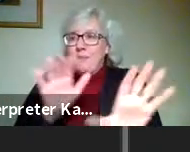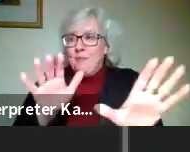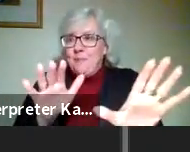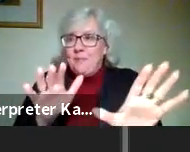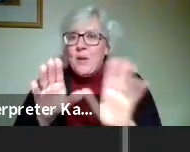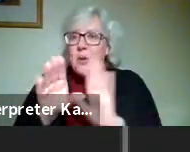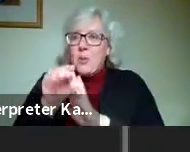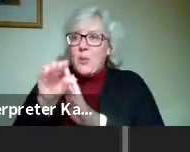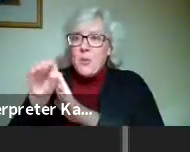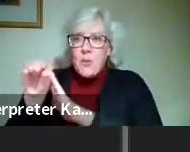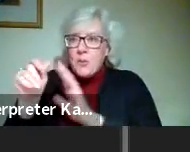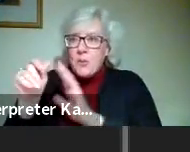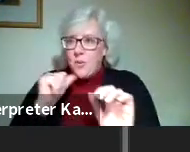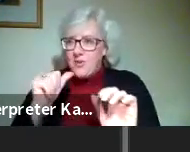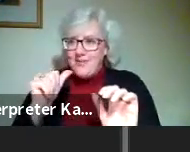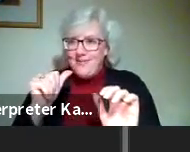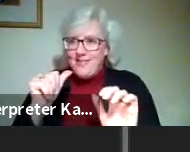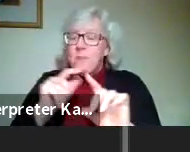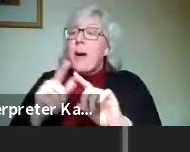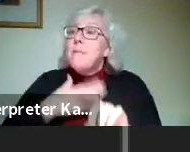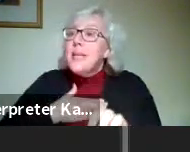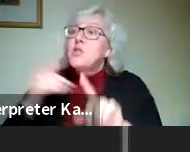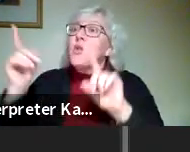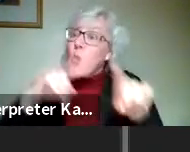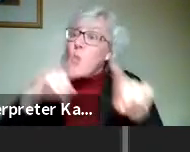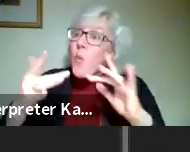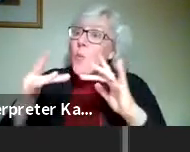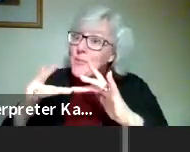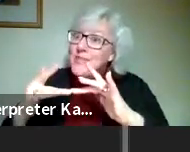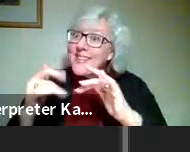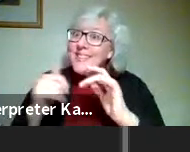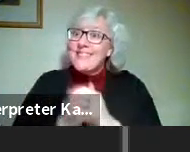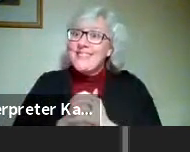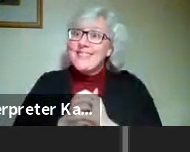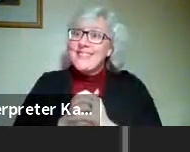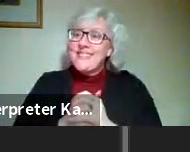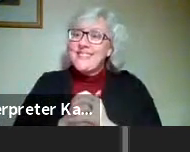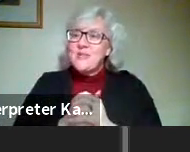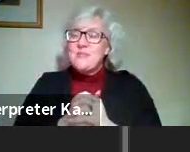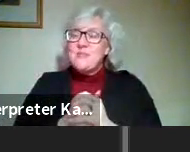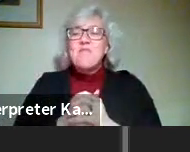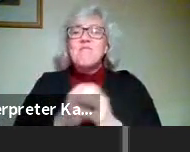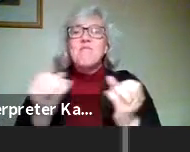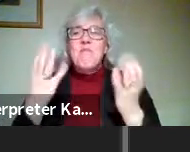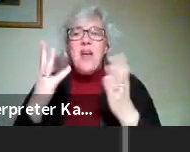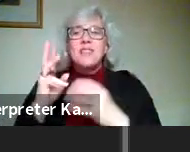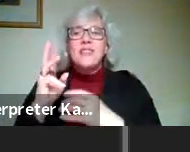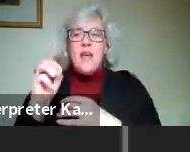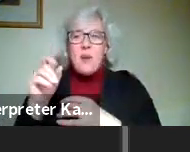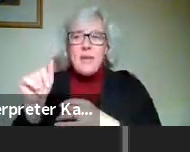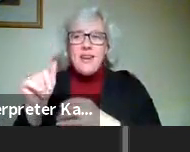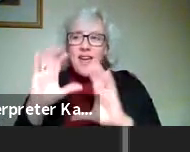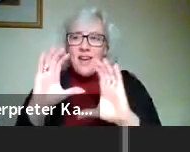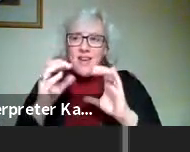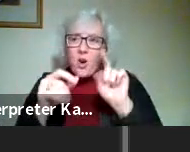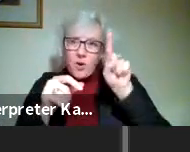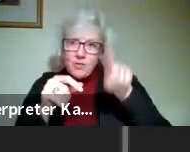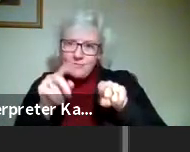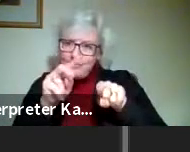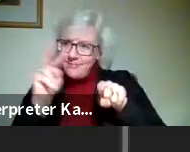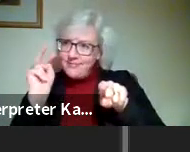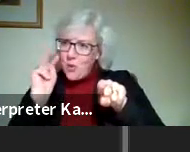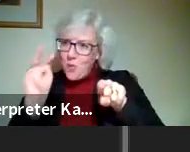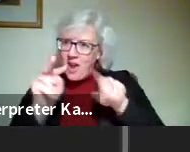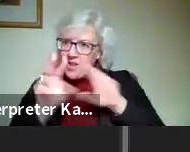to run all eight minutes. But please go to the website and go to the multimedia and web category and watch the